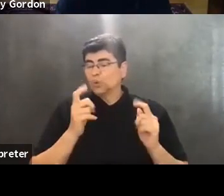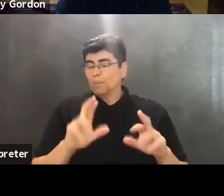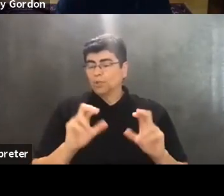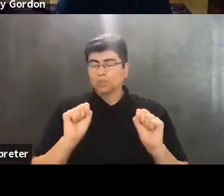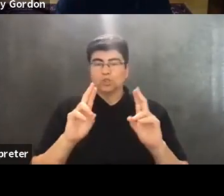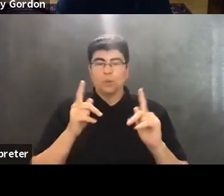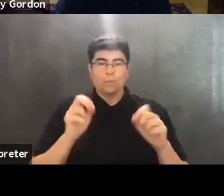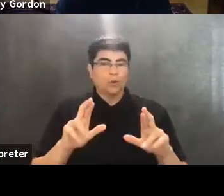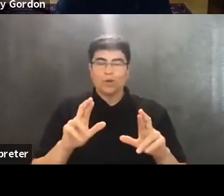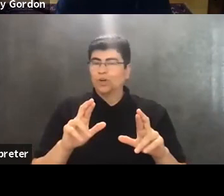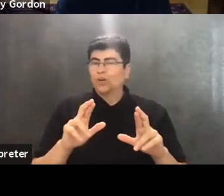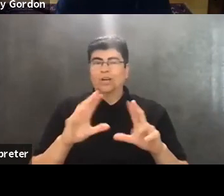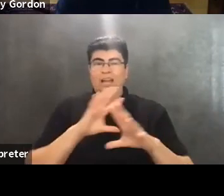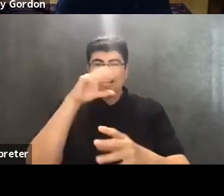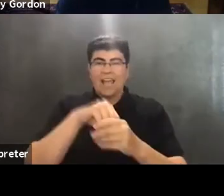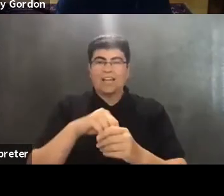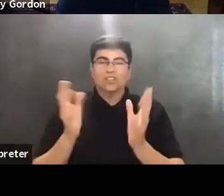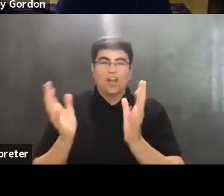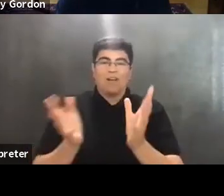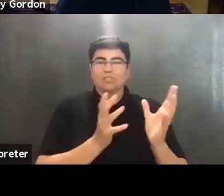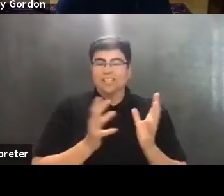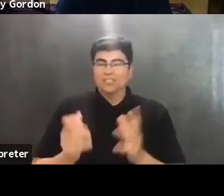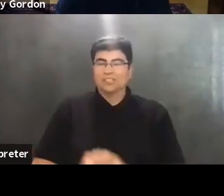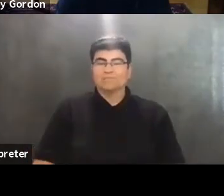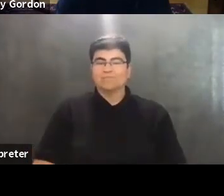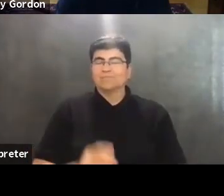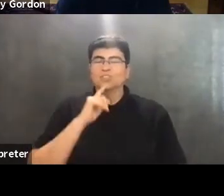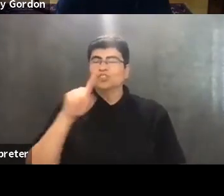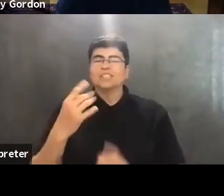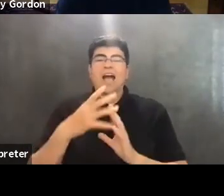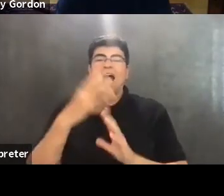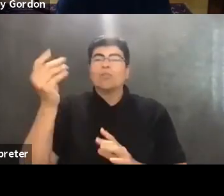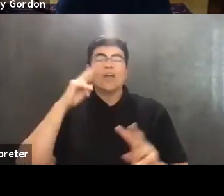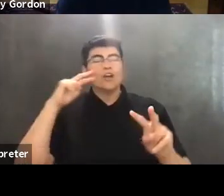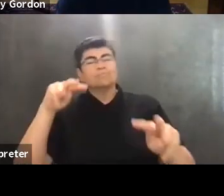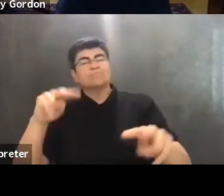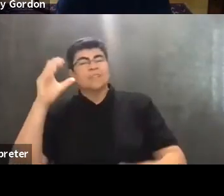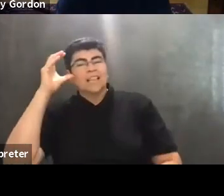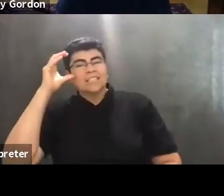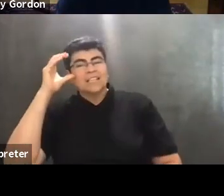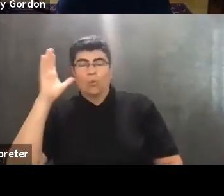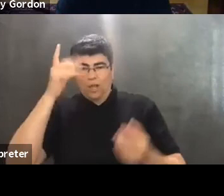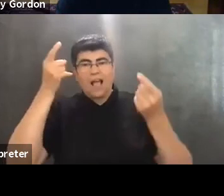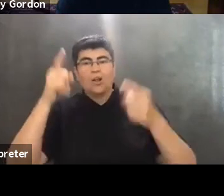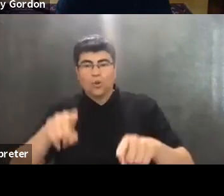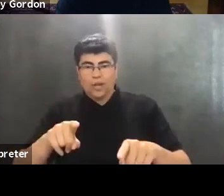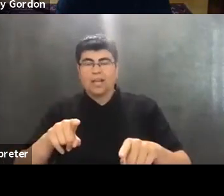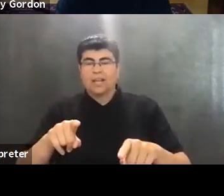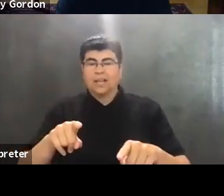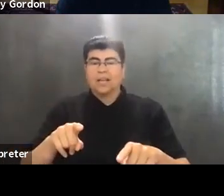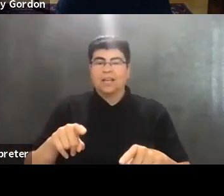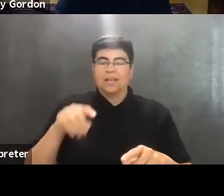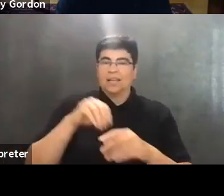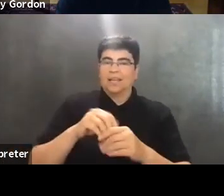and engaged conversation. think those out there listening in, uh, will agree, uh, that in